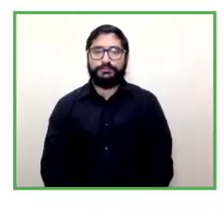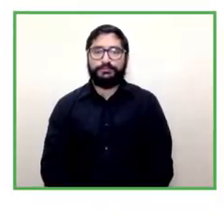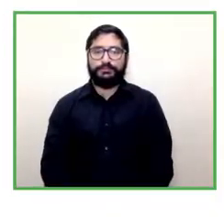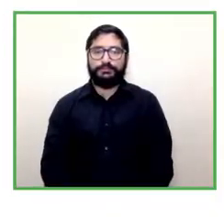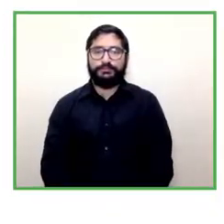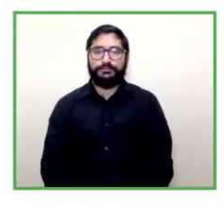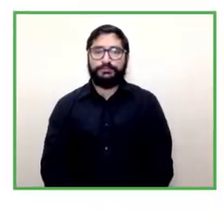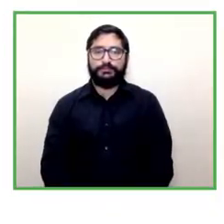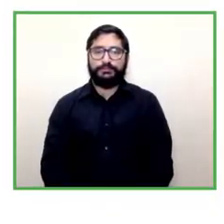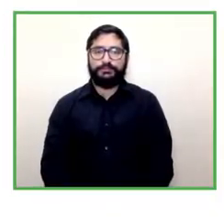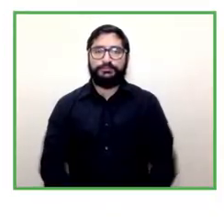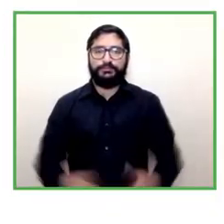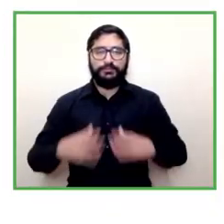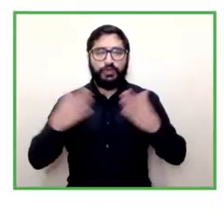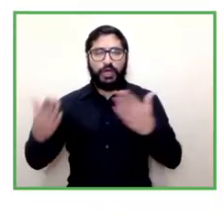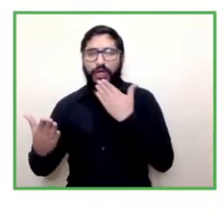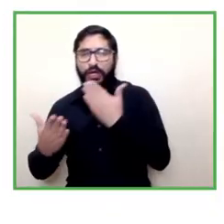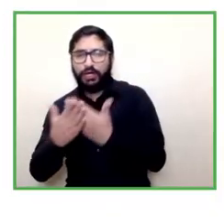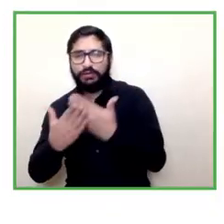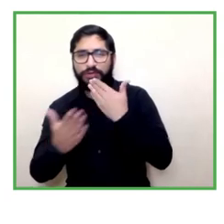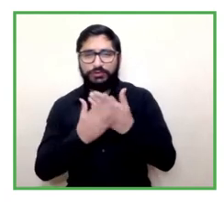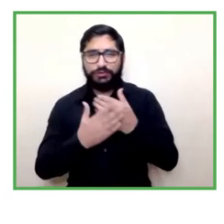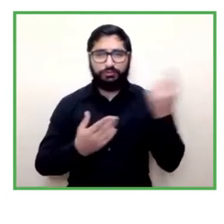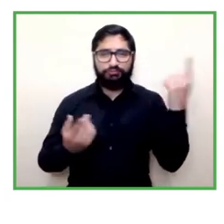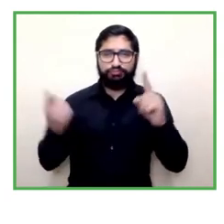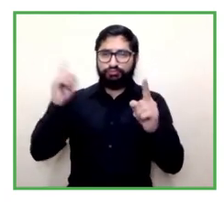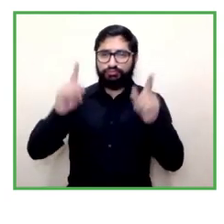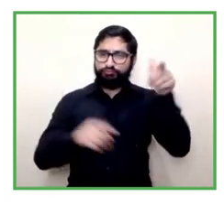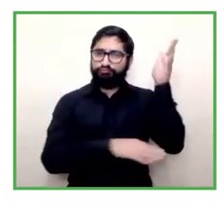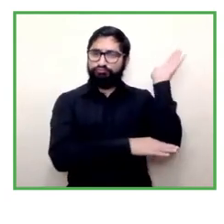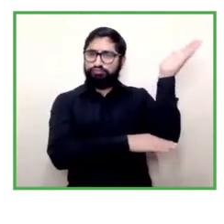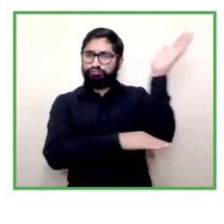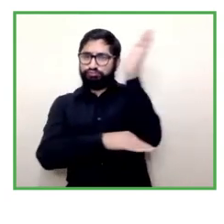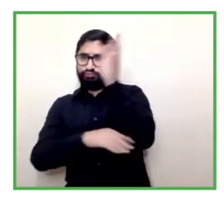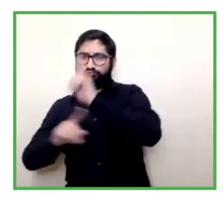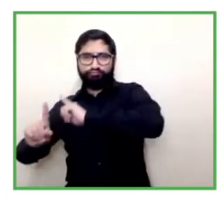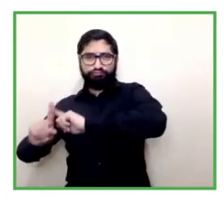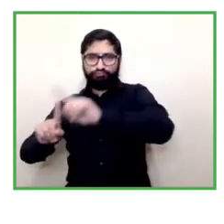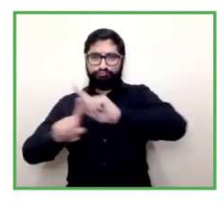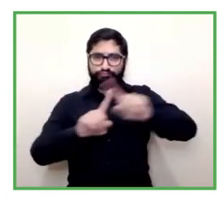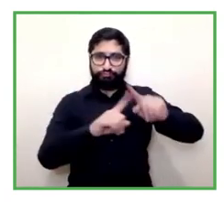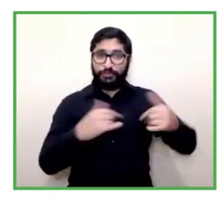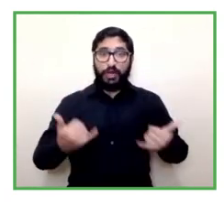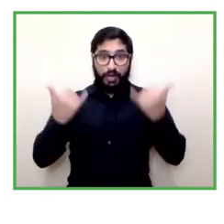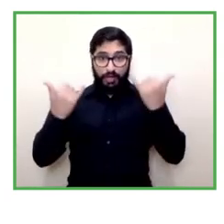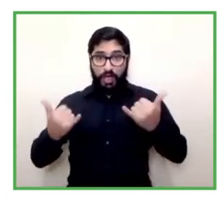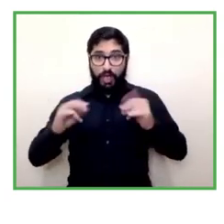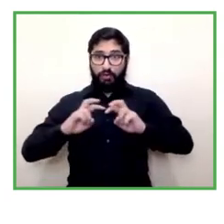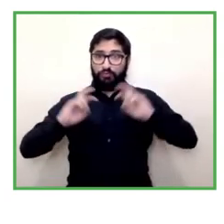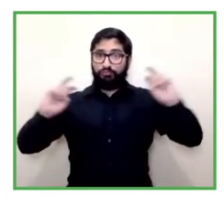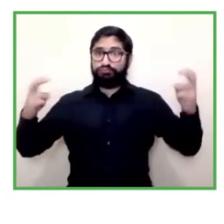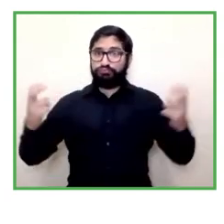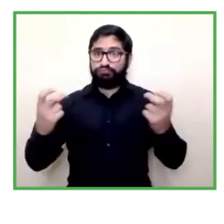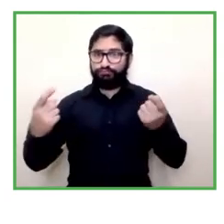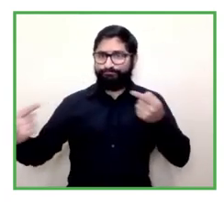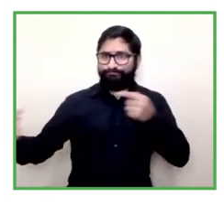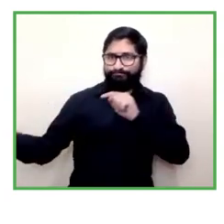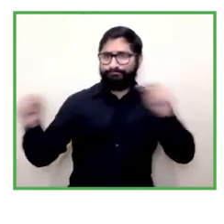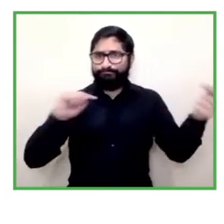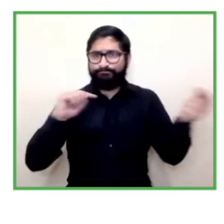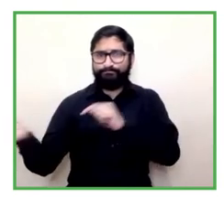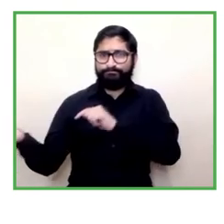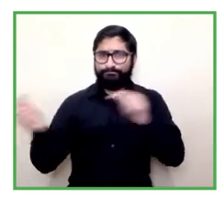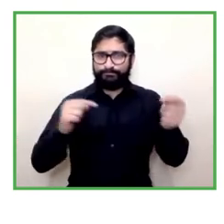well thank you thank you for your presentations we are now in the q a session